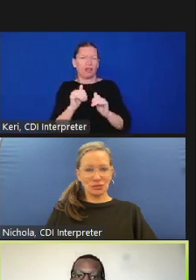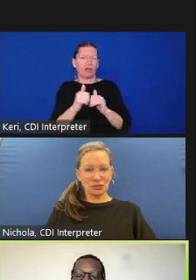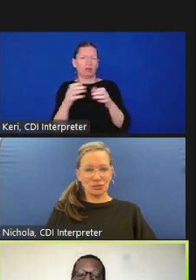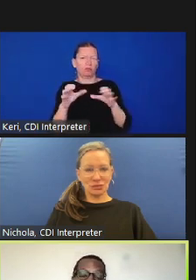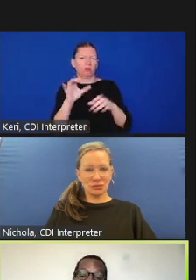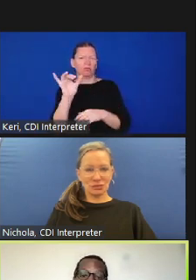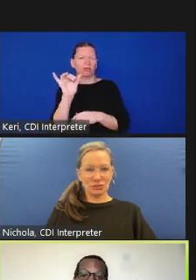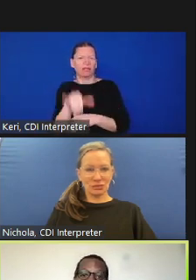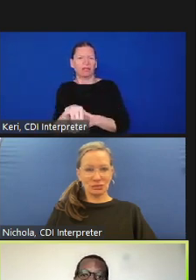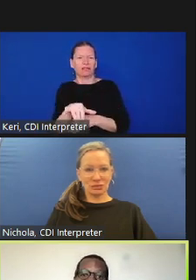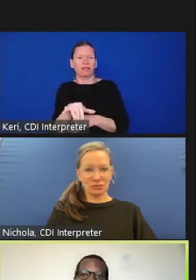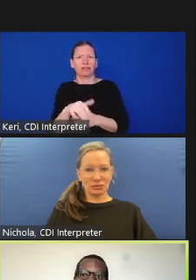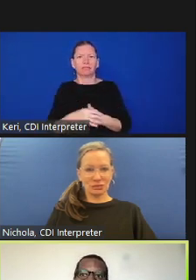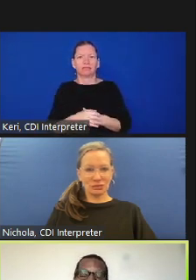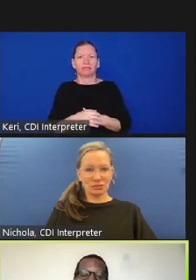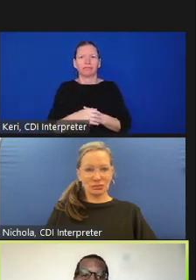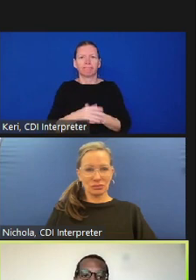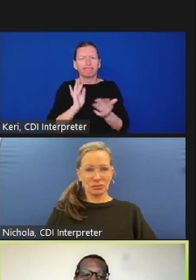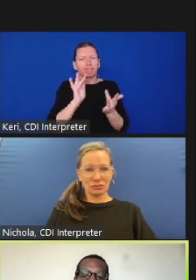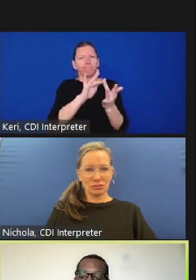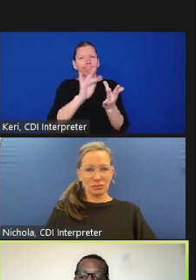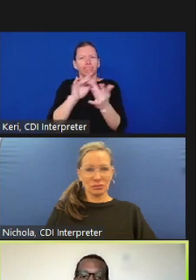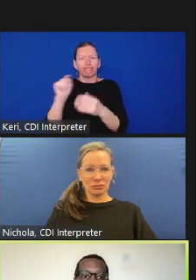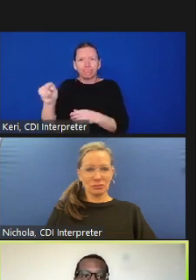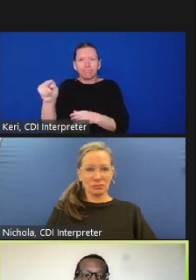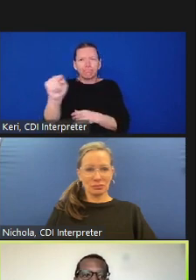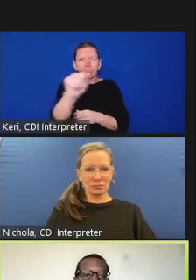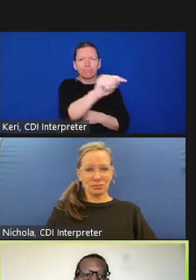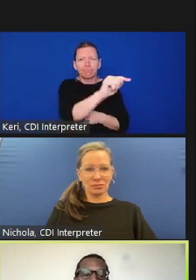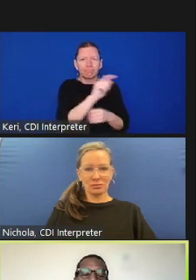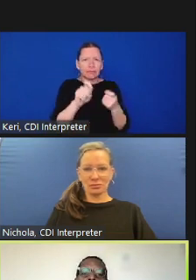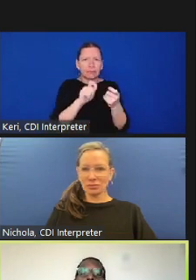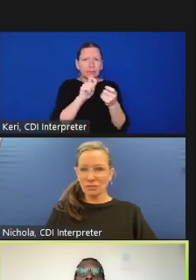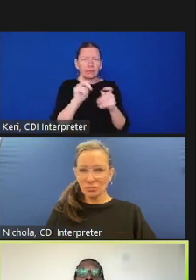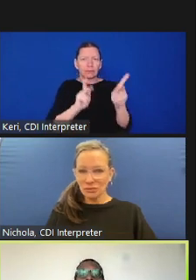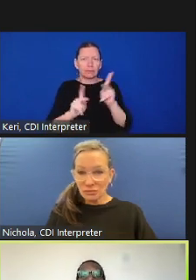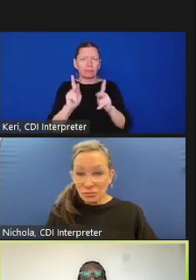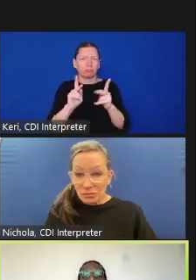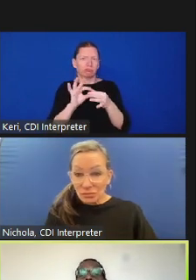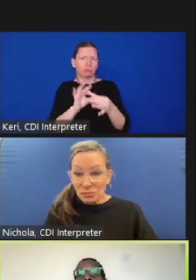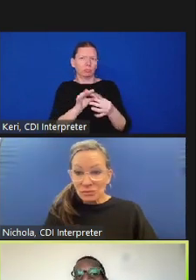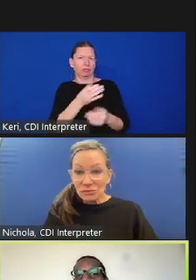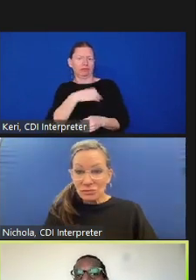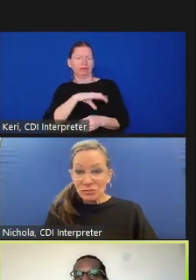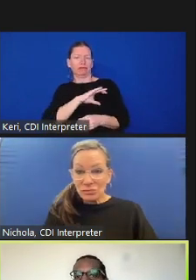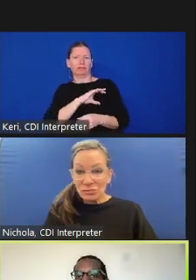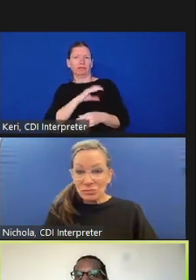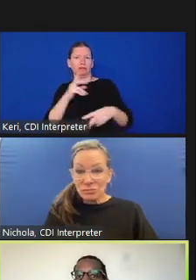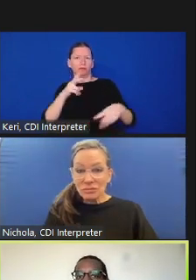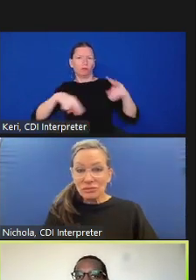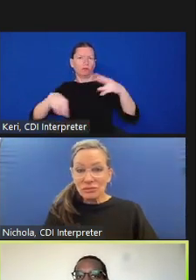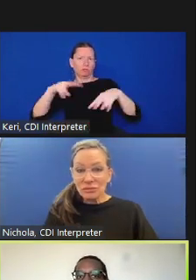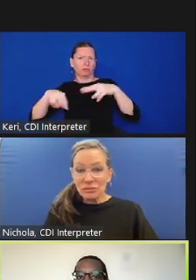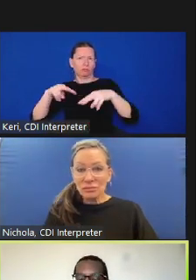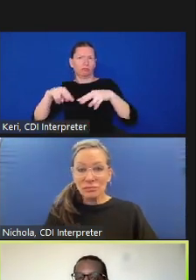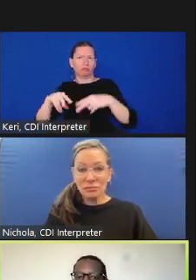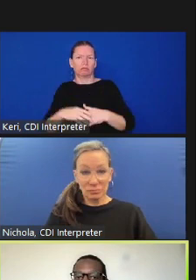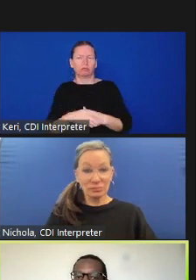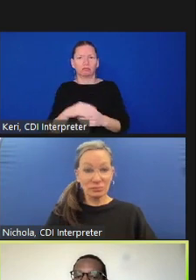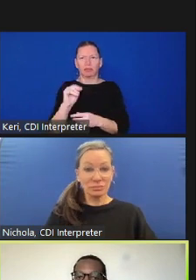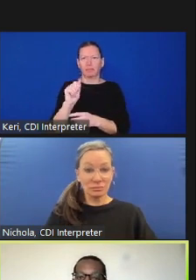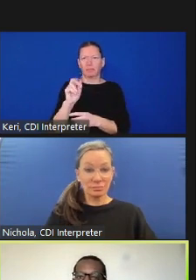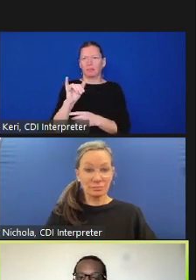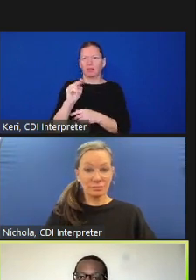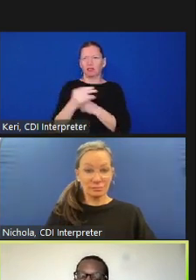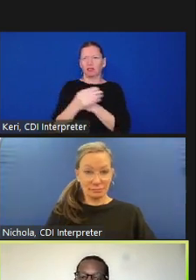about civilian oversight um in marin county so i'm now going to shift a bit to providing